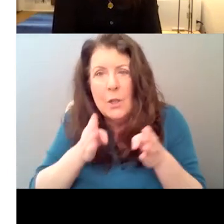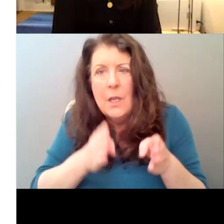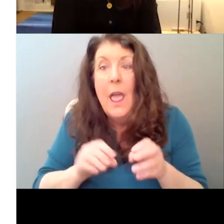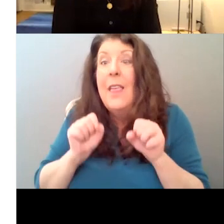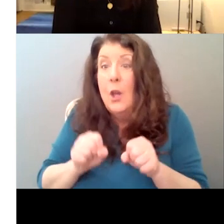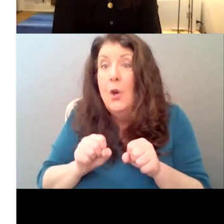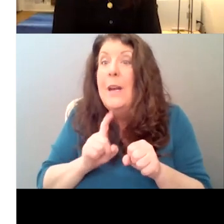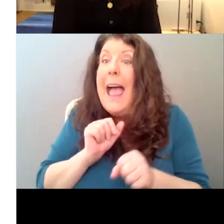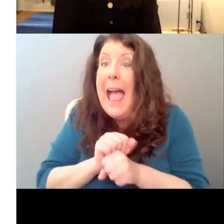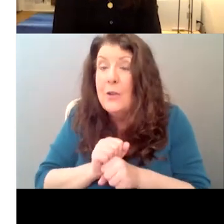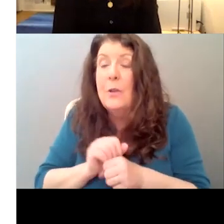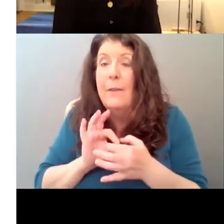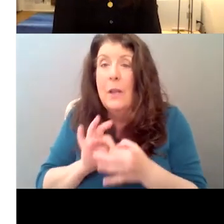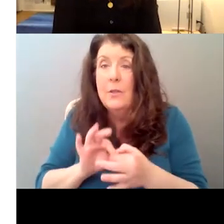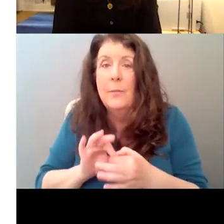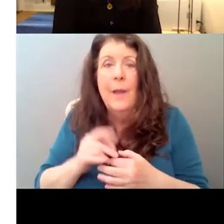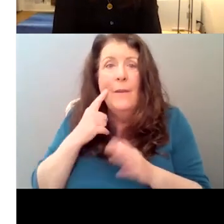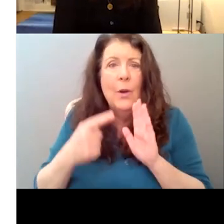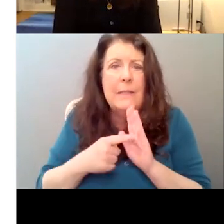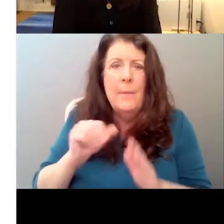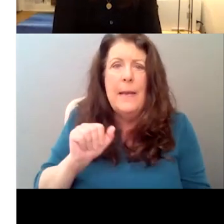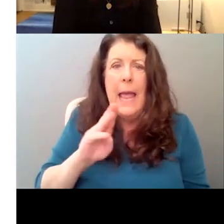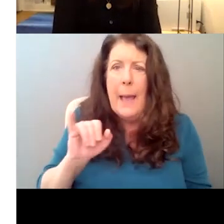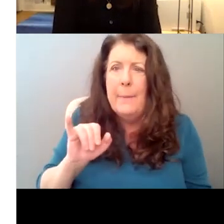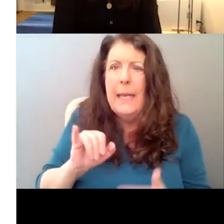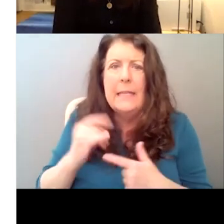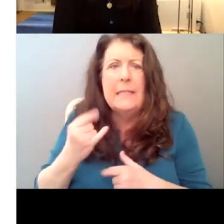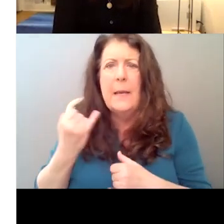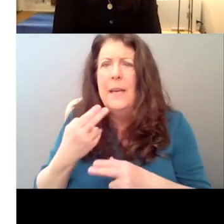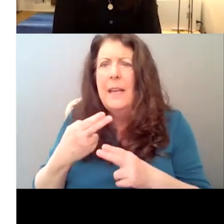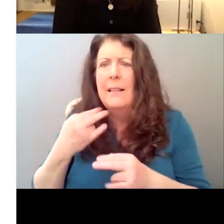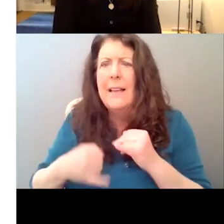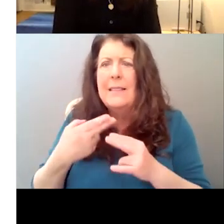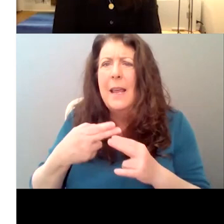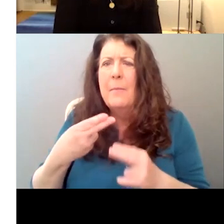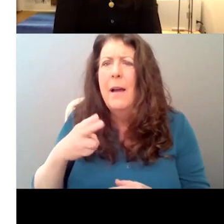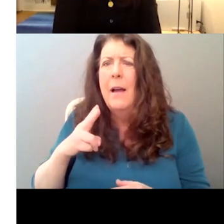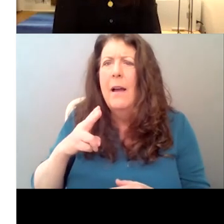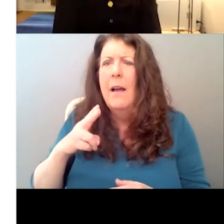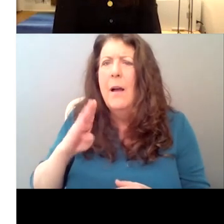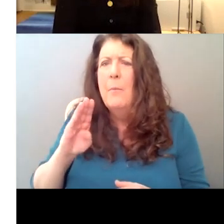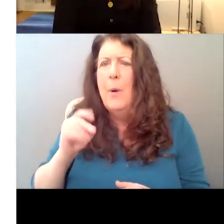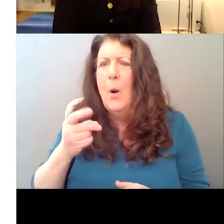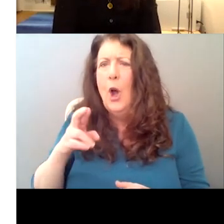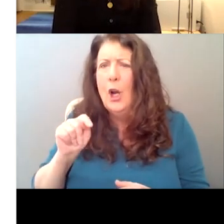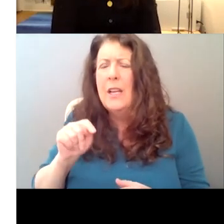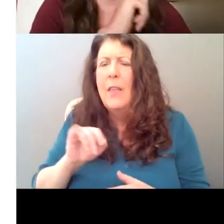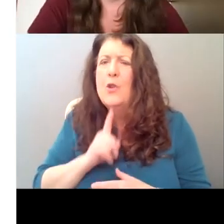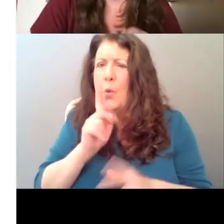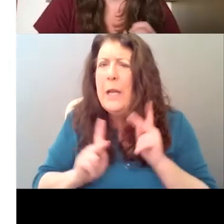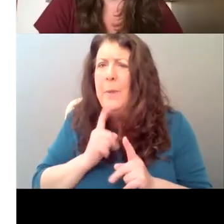Abby, Abaya, Jane Humphreys, like those are all real people from Emily's biography. Like I'm always trying to have things be real,